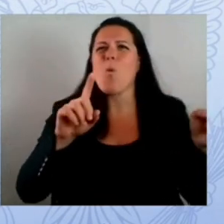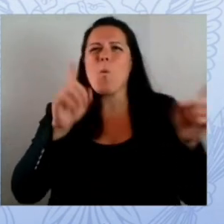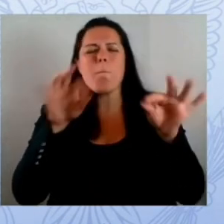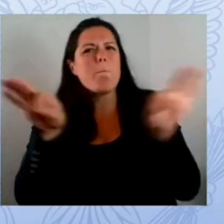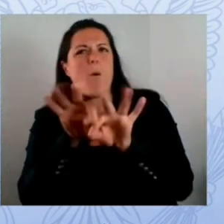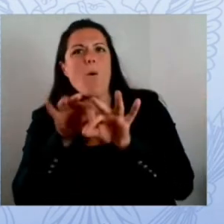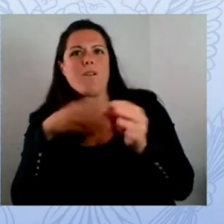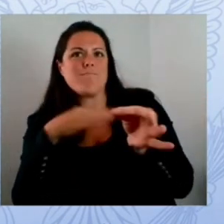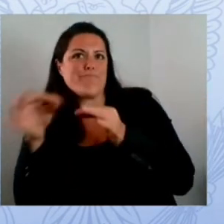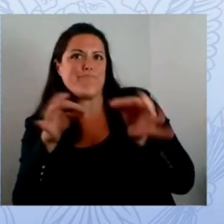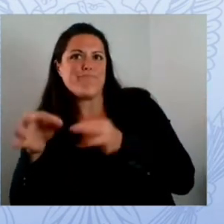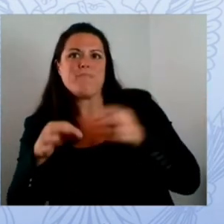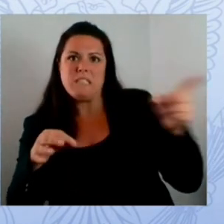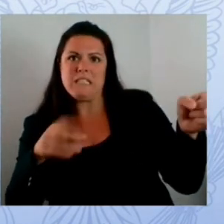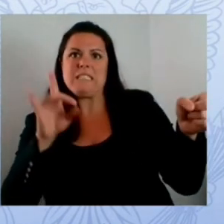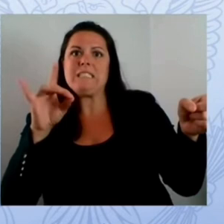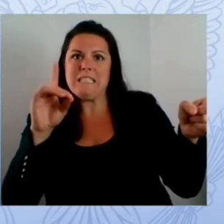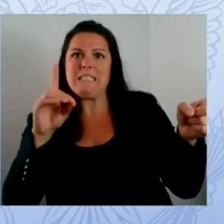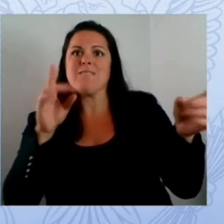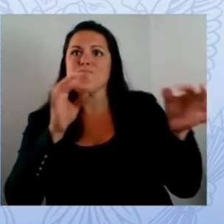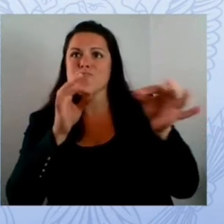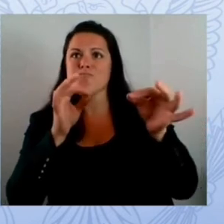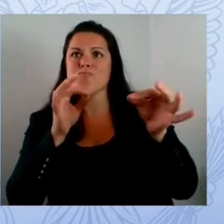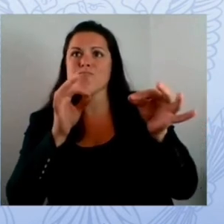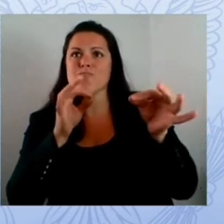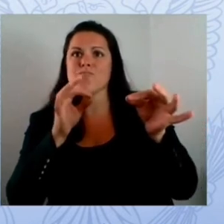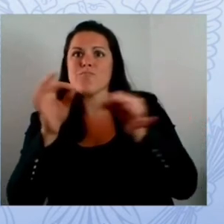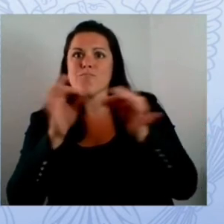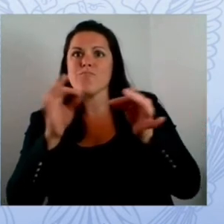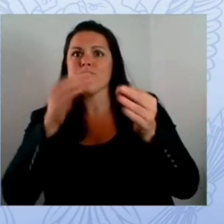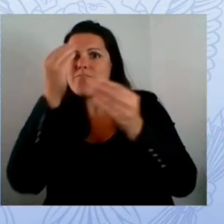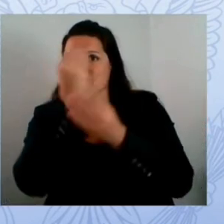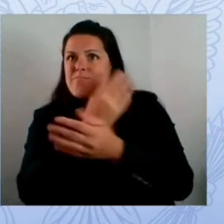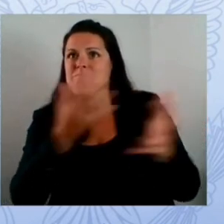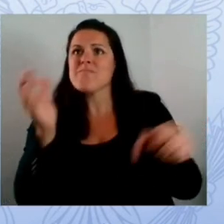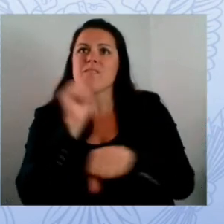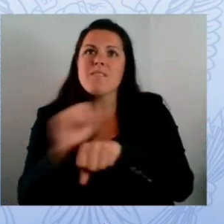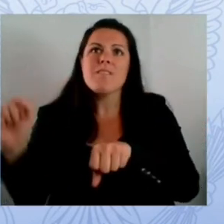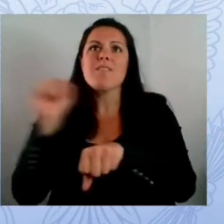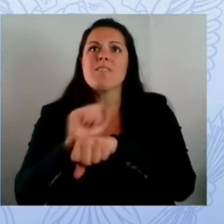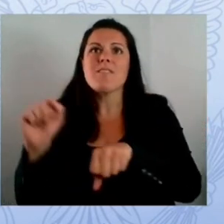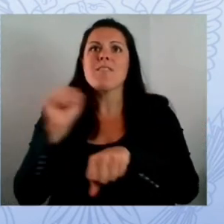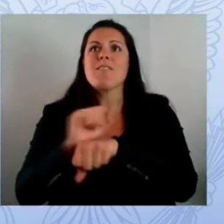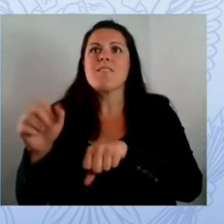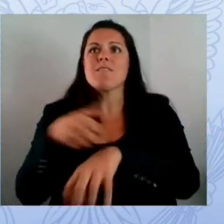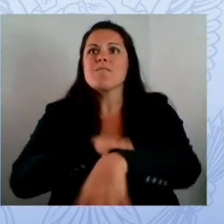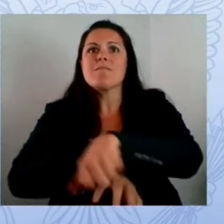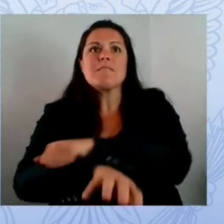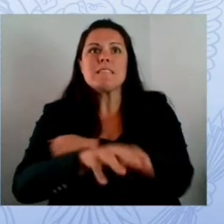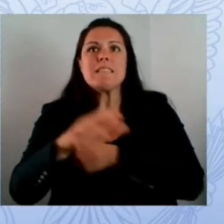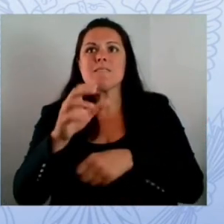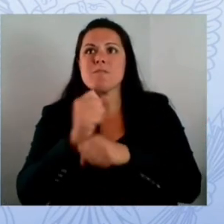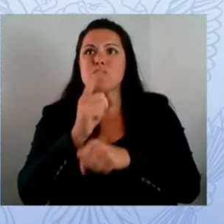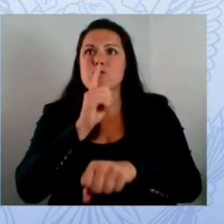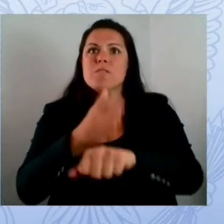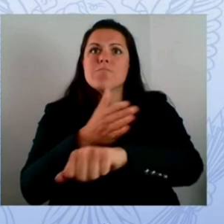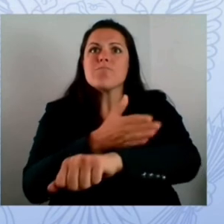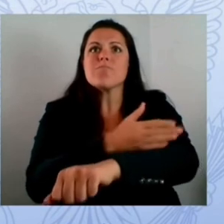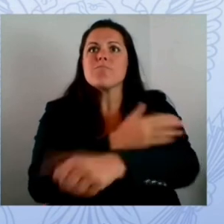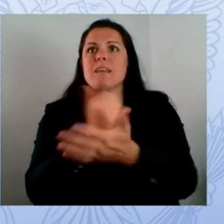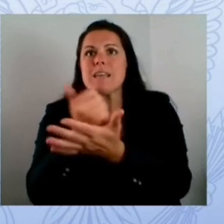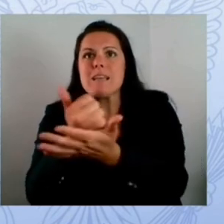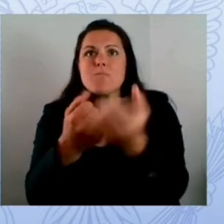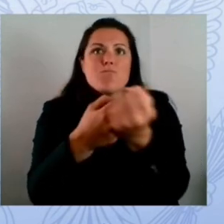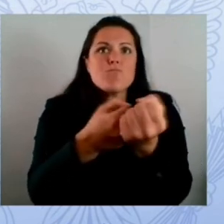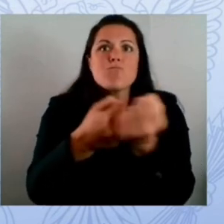through and like good teachers you teach others and so that's what we're doing in terms of putting together from the department of education our response to be